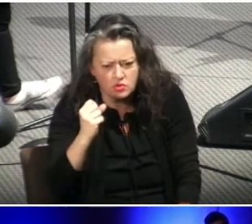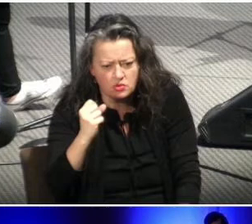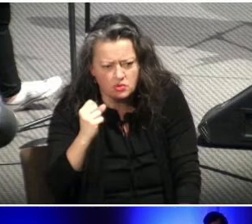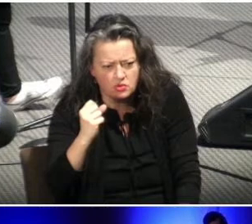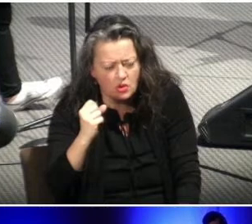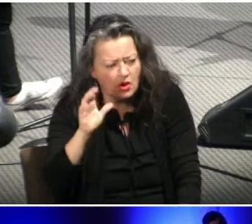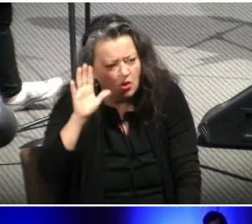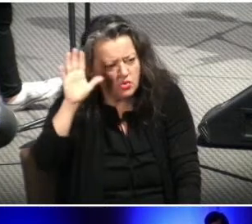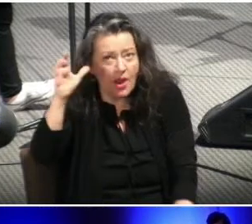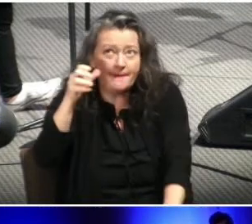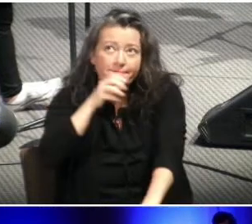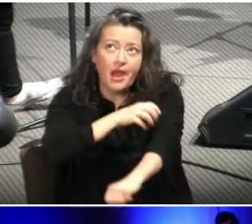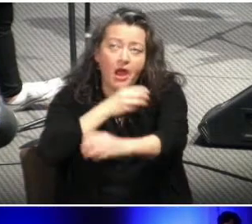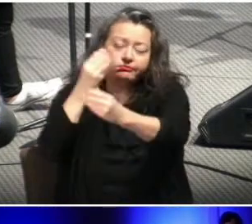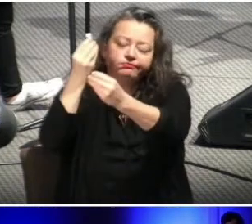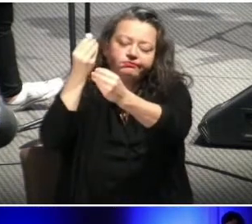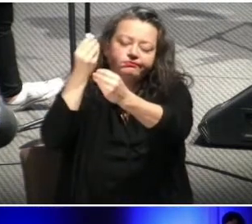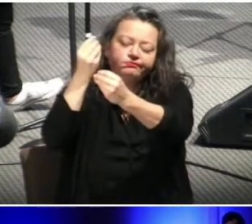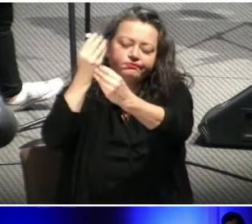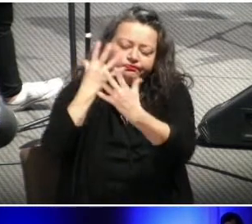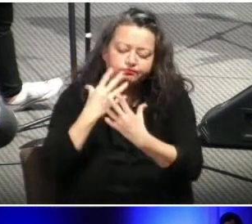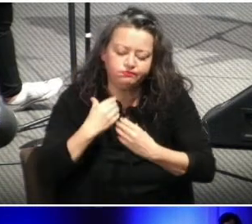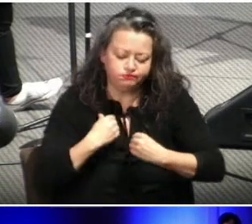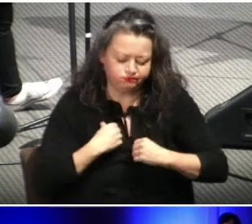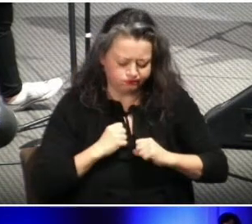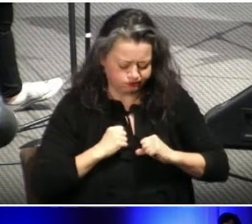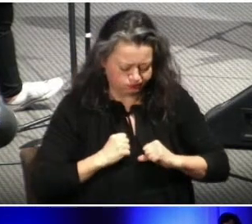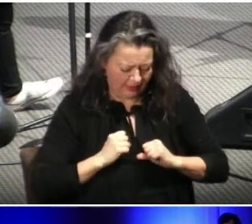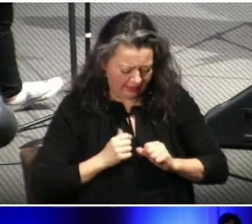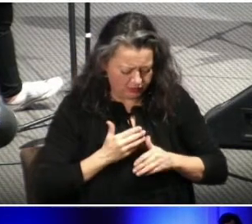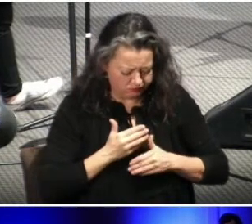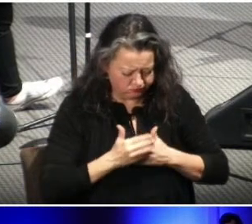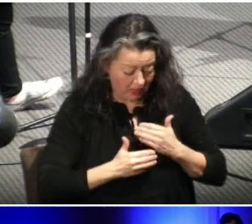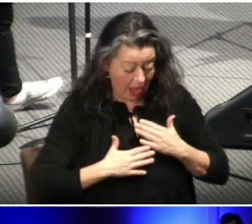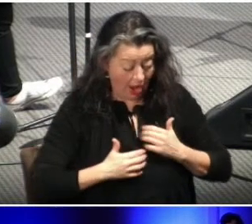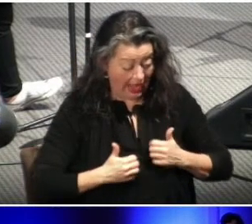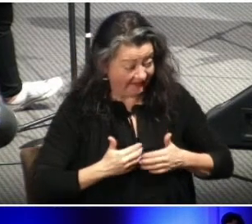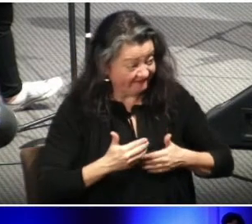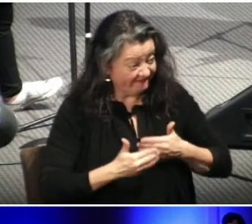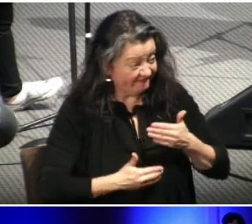for your strengthening to live in a way that glorifies you.